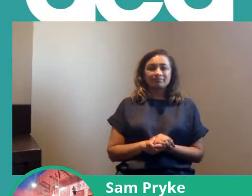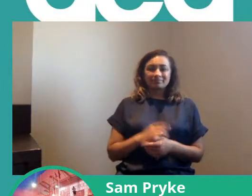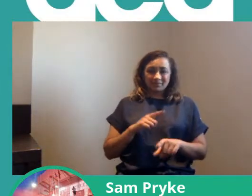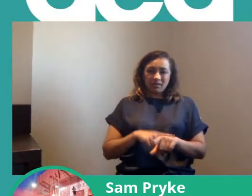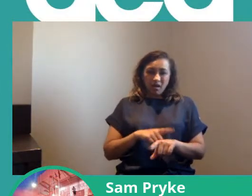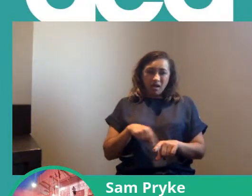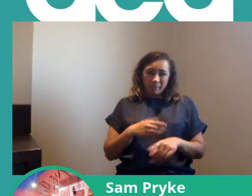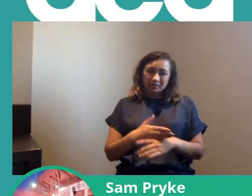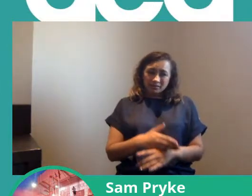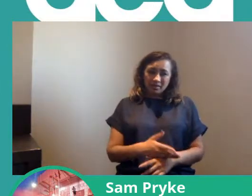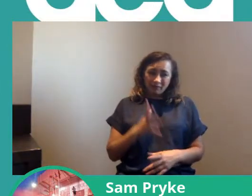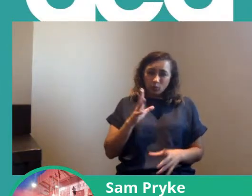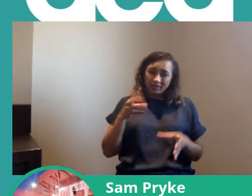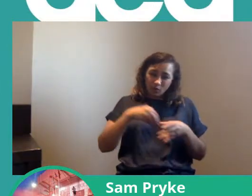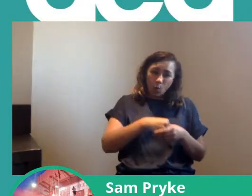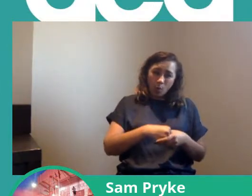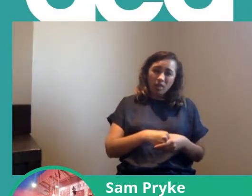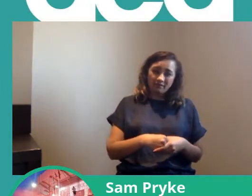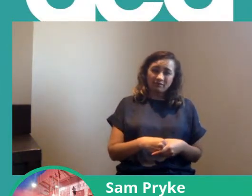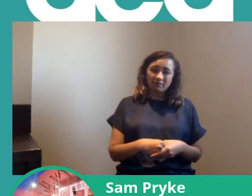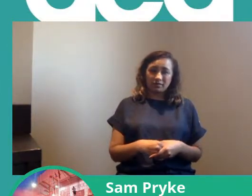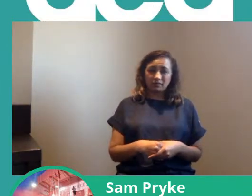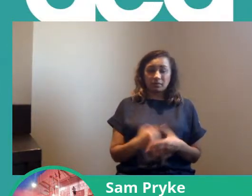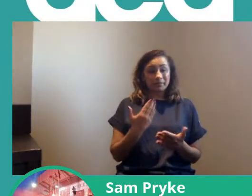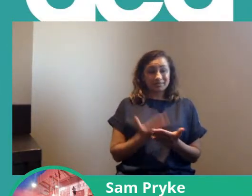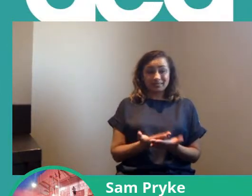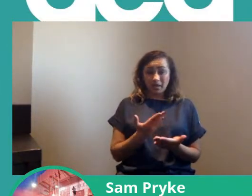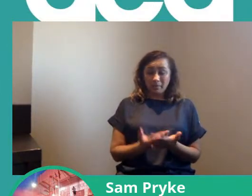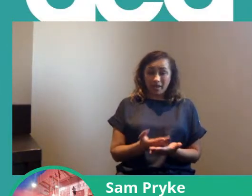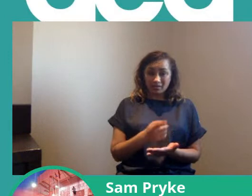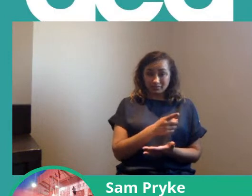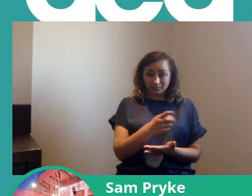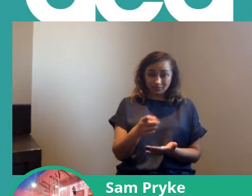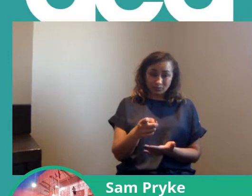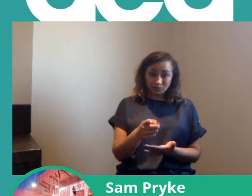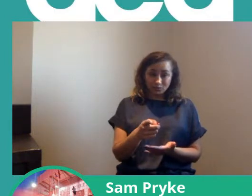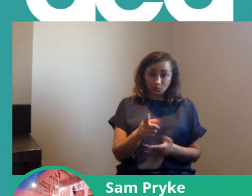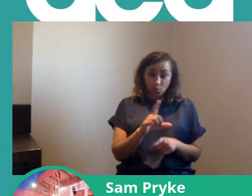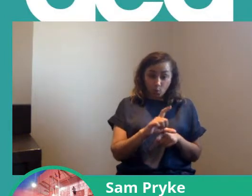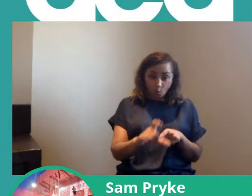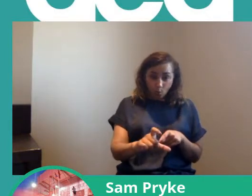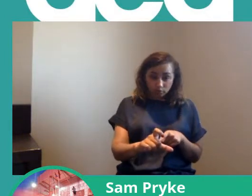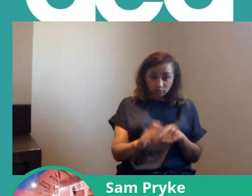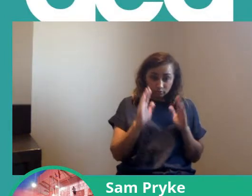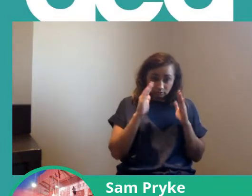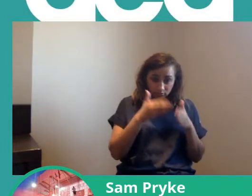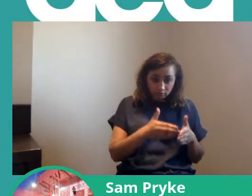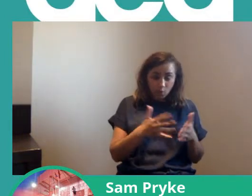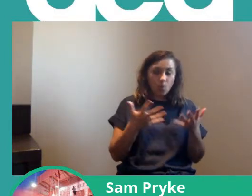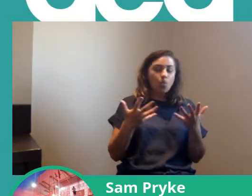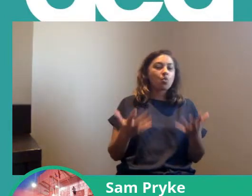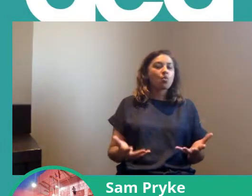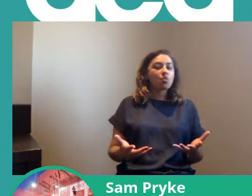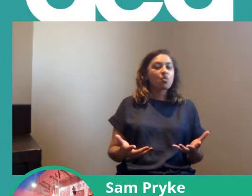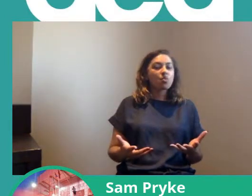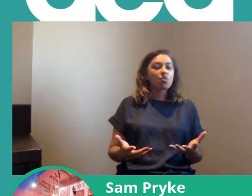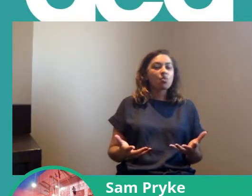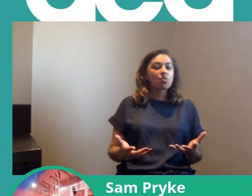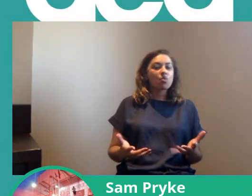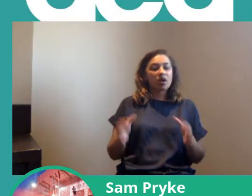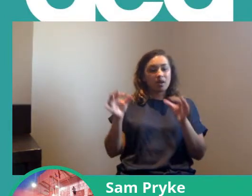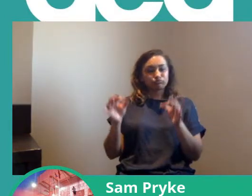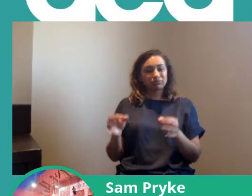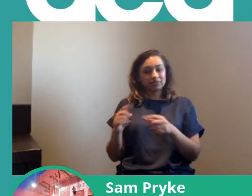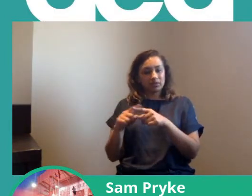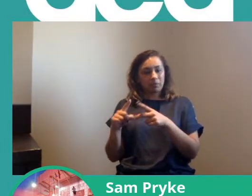time-consuming and that depends on whether or not you're talking about the course itself or putting those principles